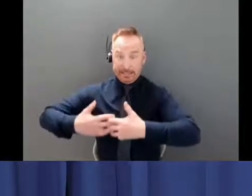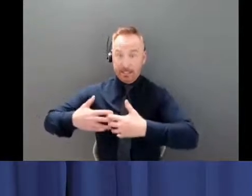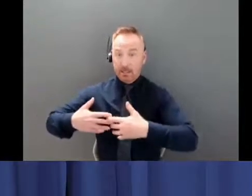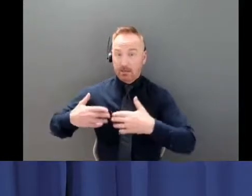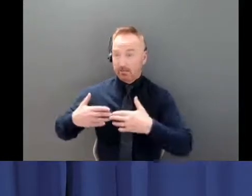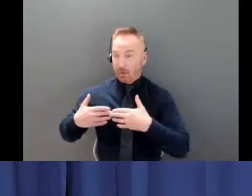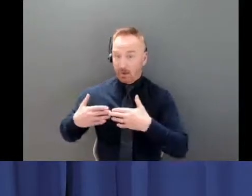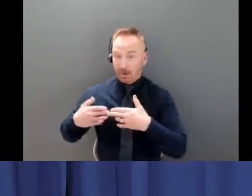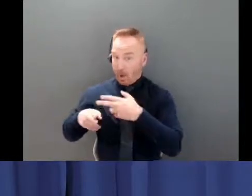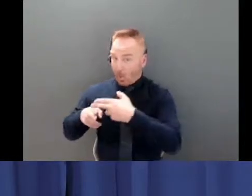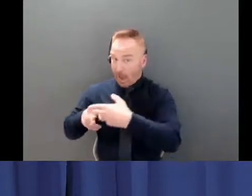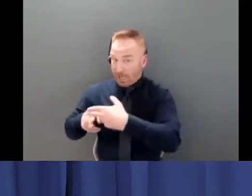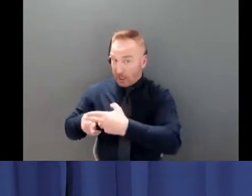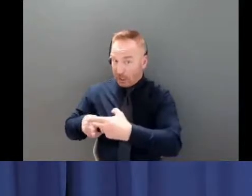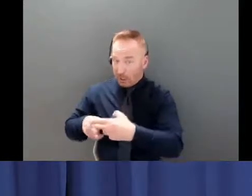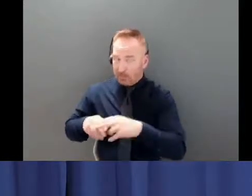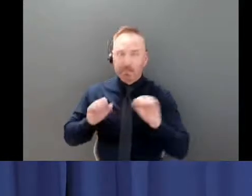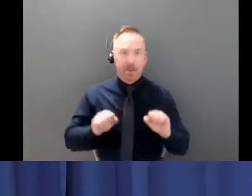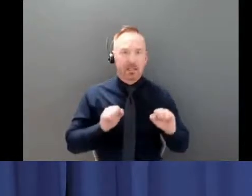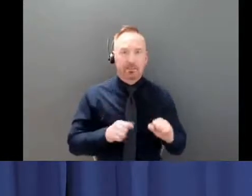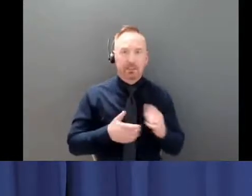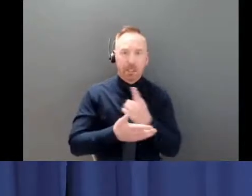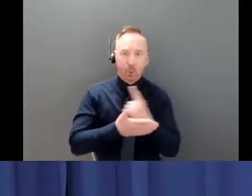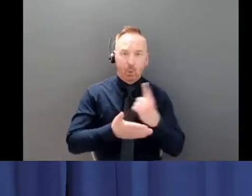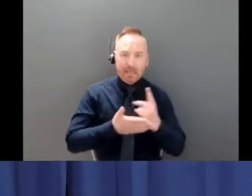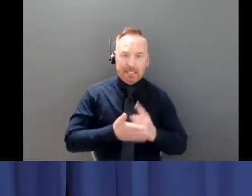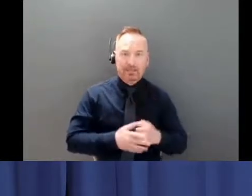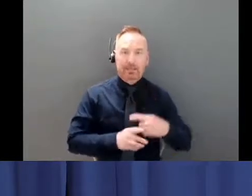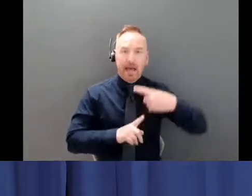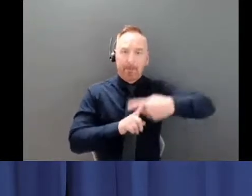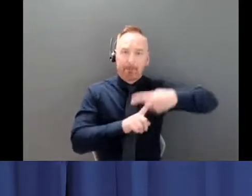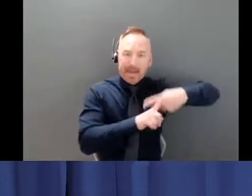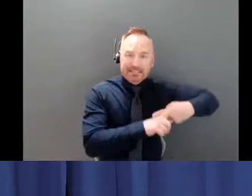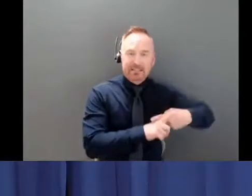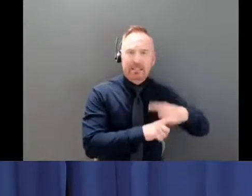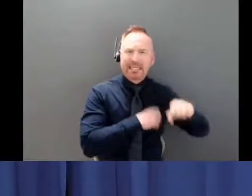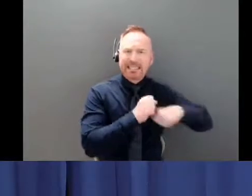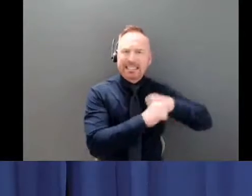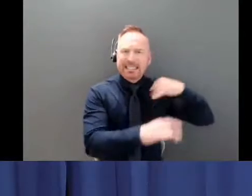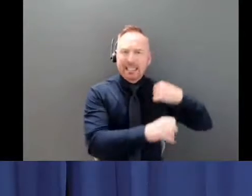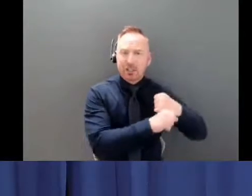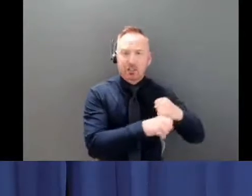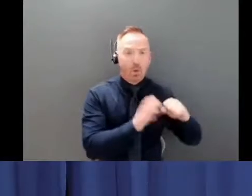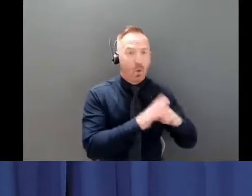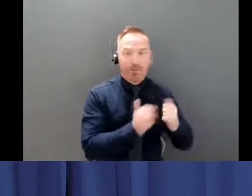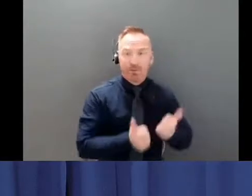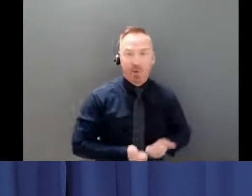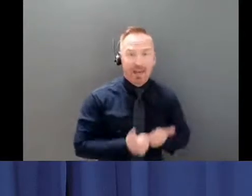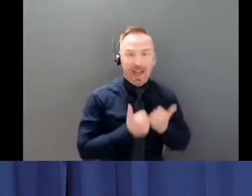or even years even lifelong potentially of irreparable damage